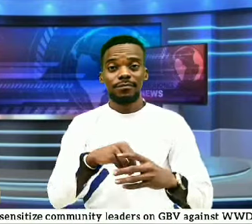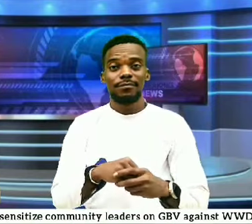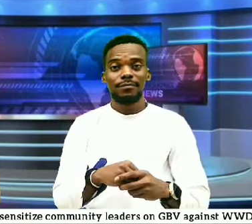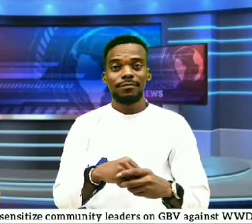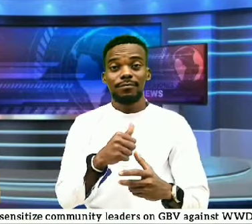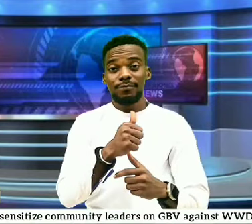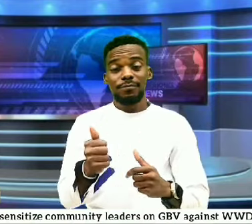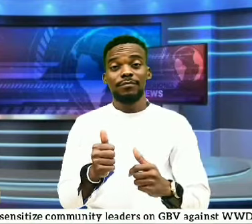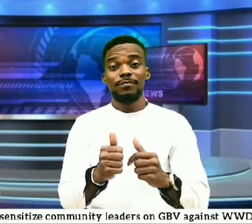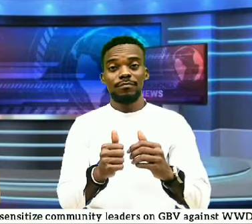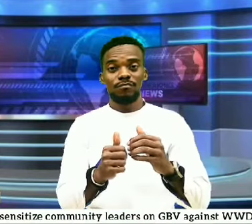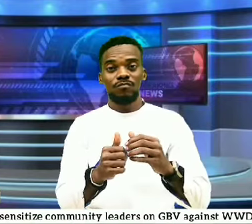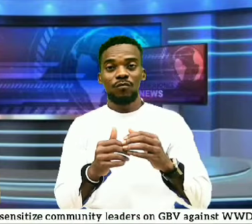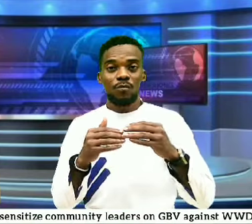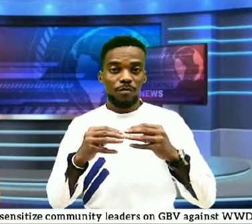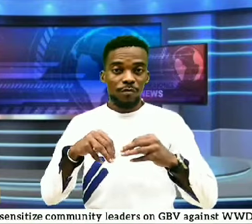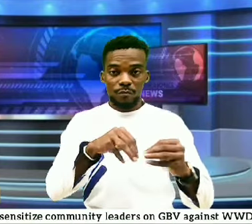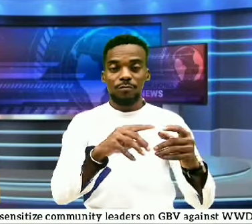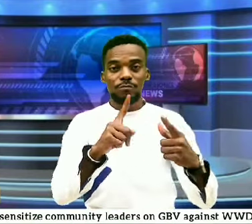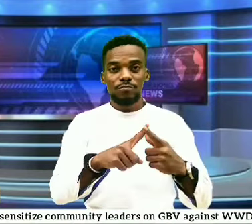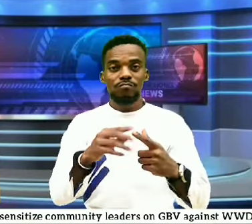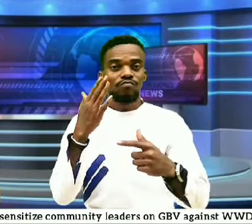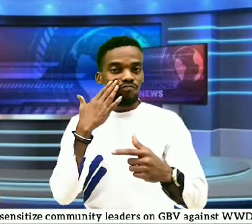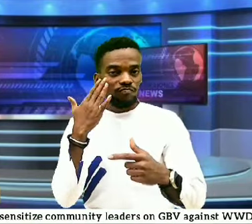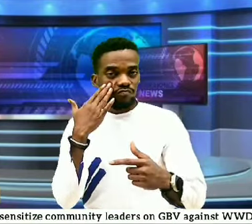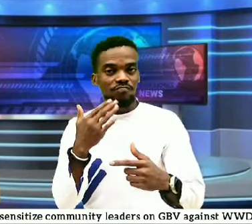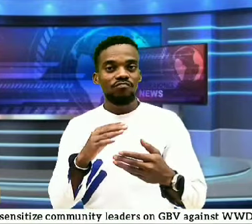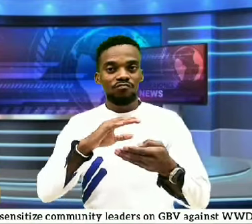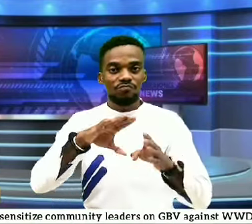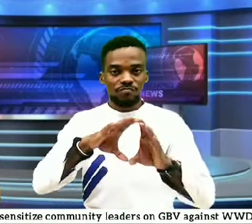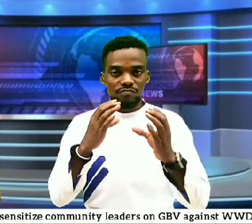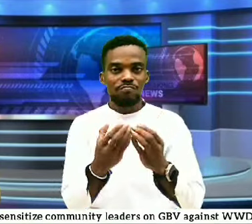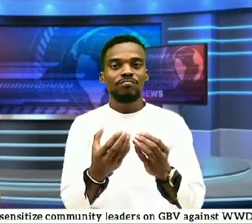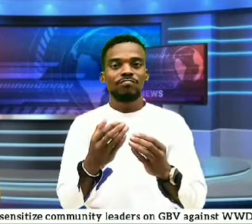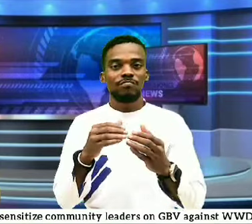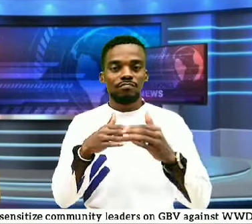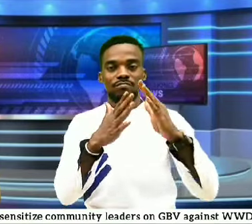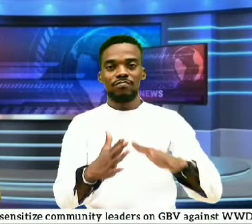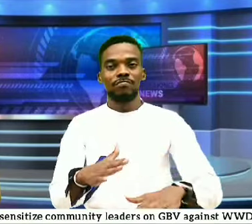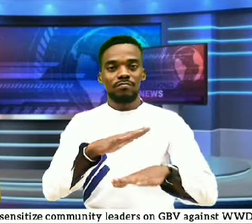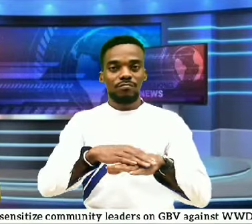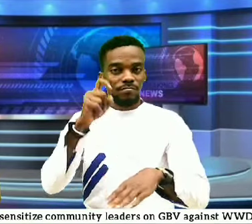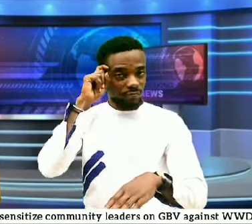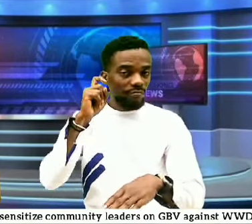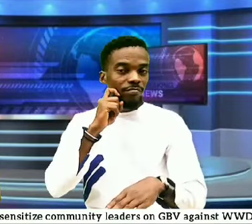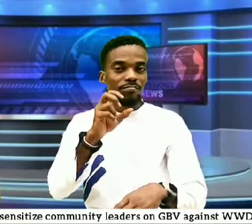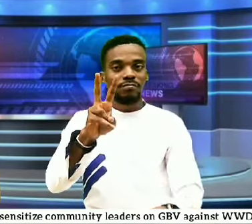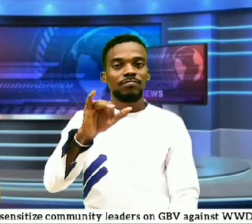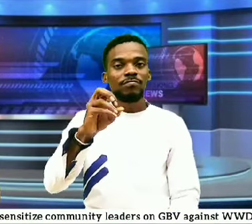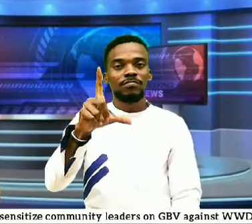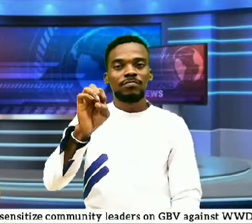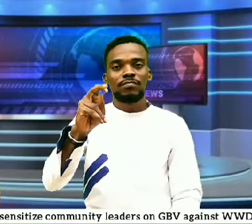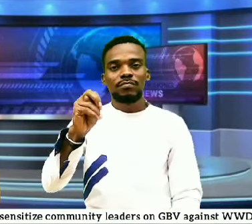proactive mode to sensitize community leaders on sexual violence within